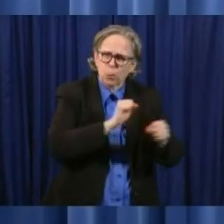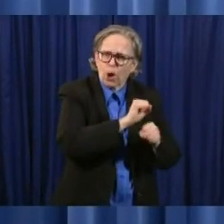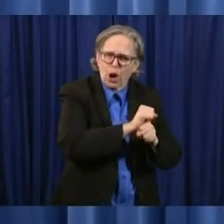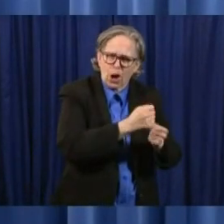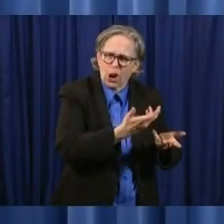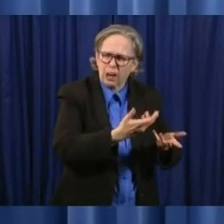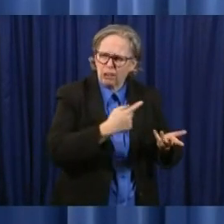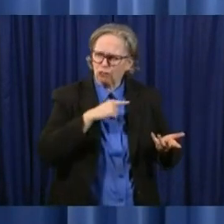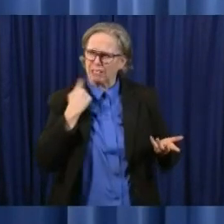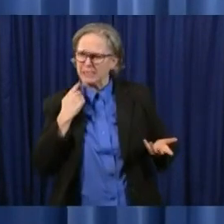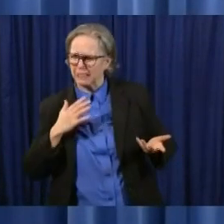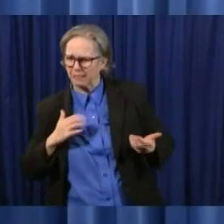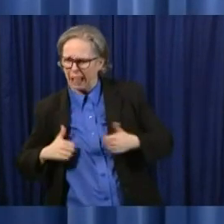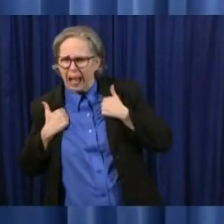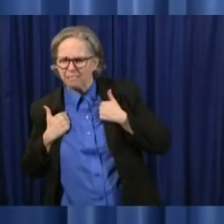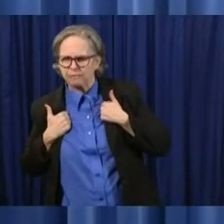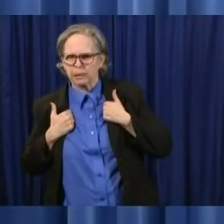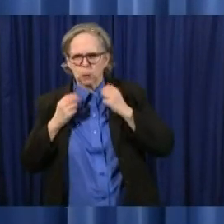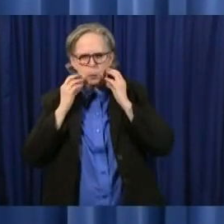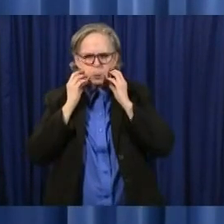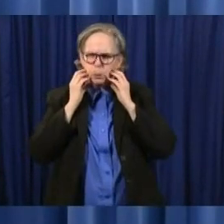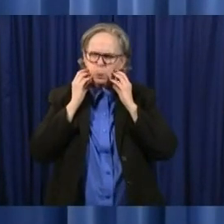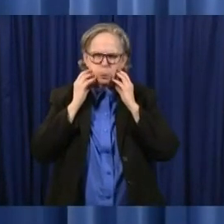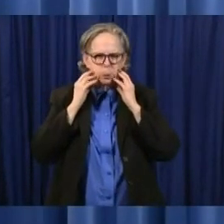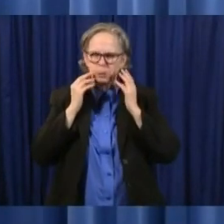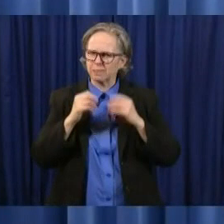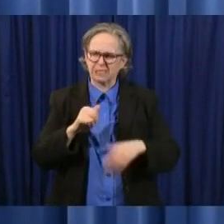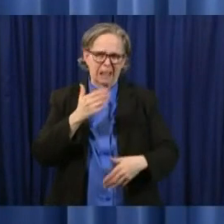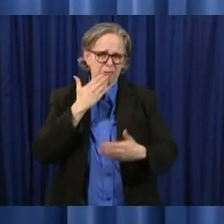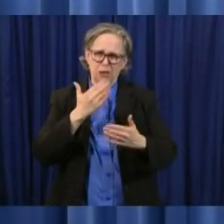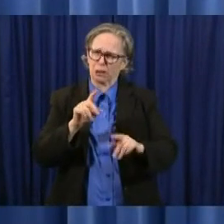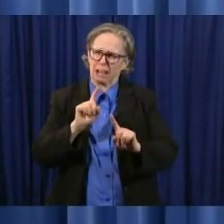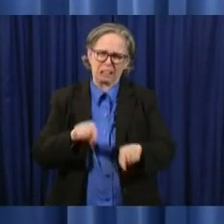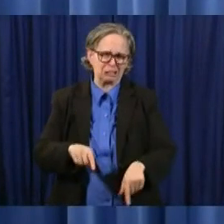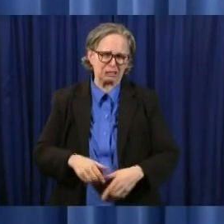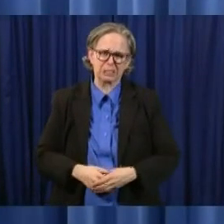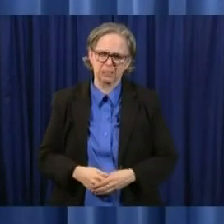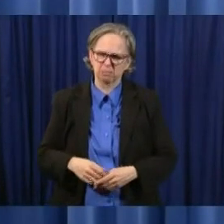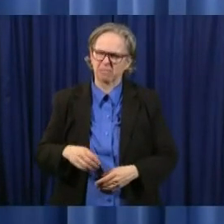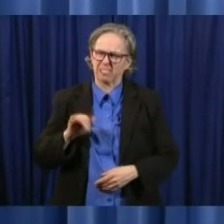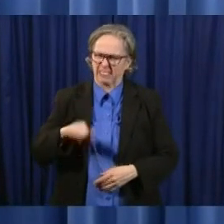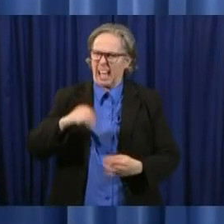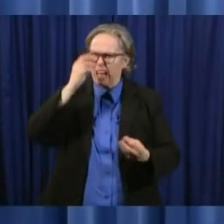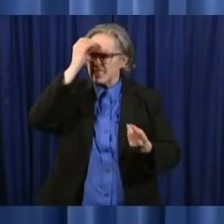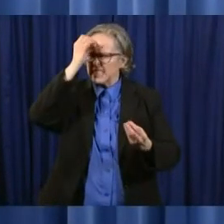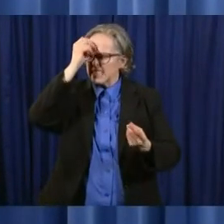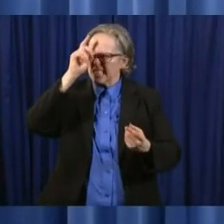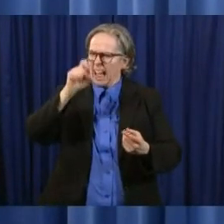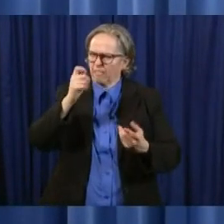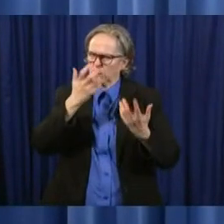that in so i don't have a good answer today but it's certainly something that we we think a lot about and it concerns me a lot